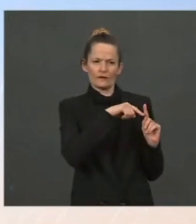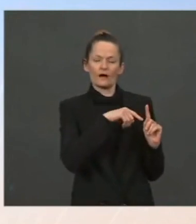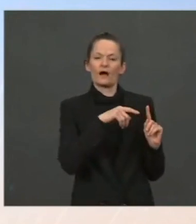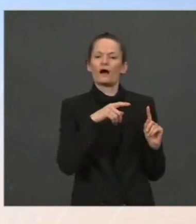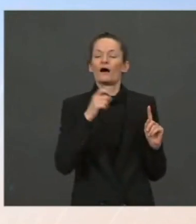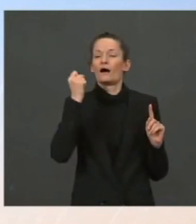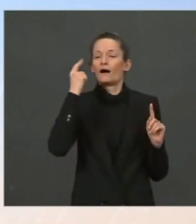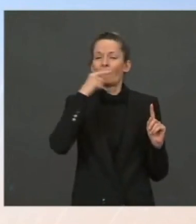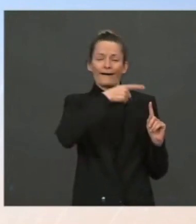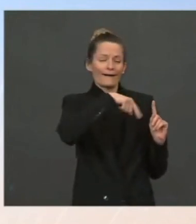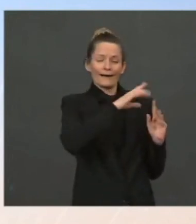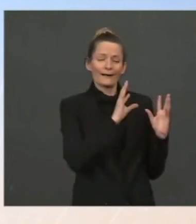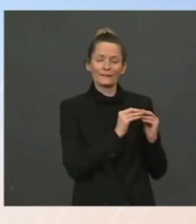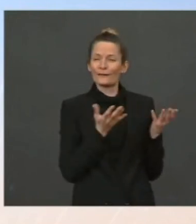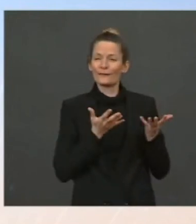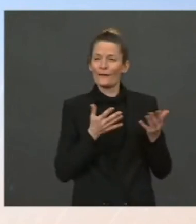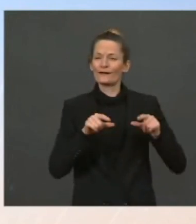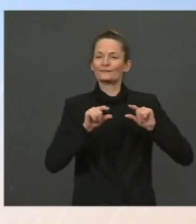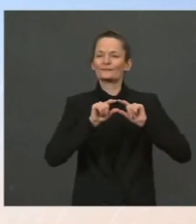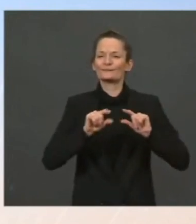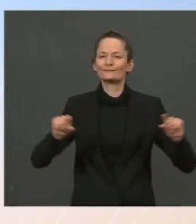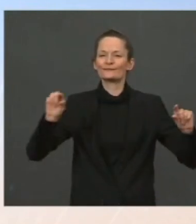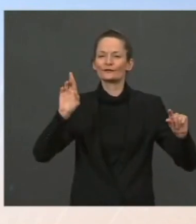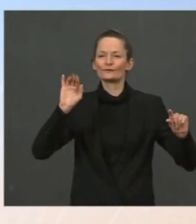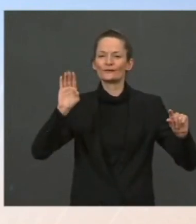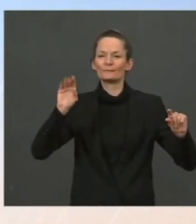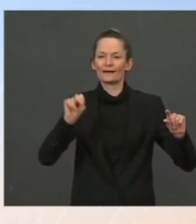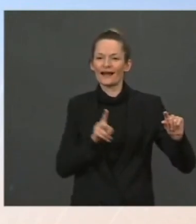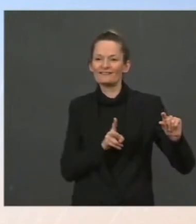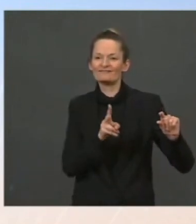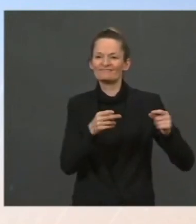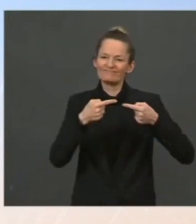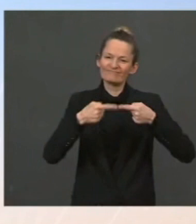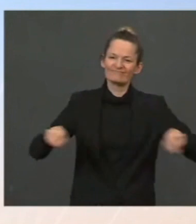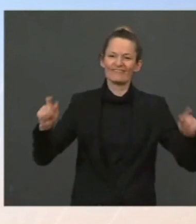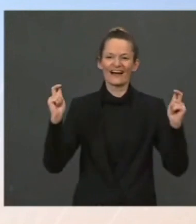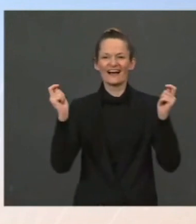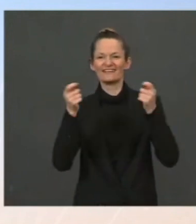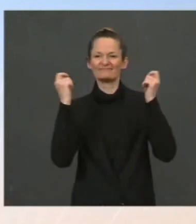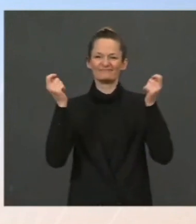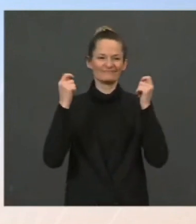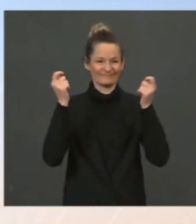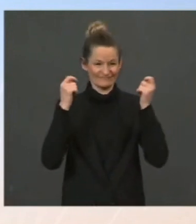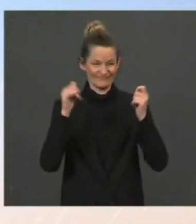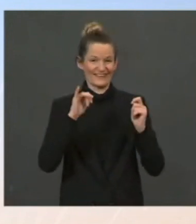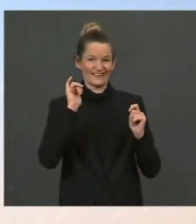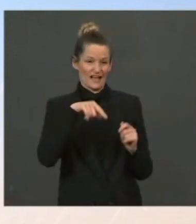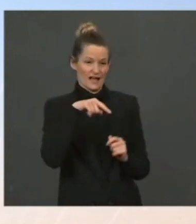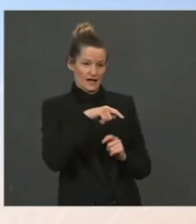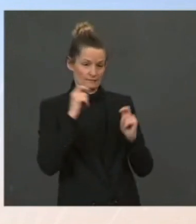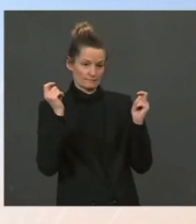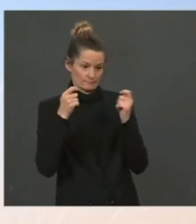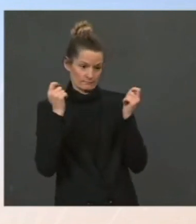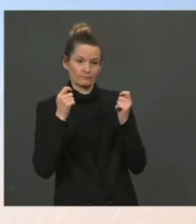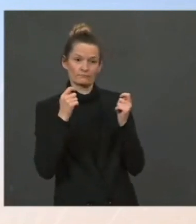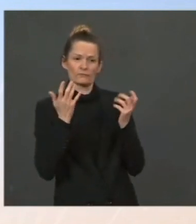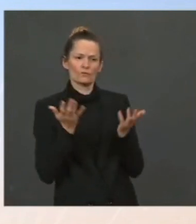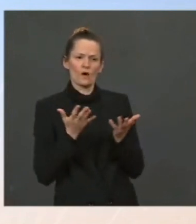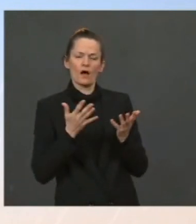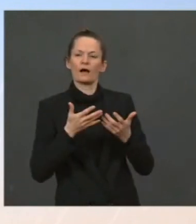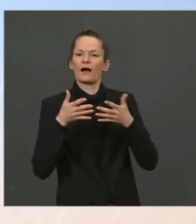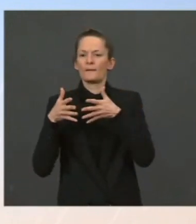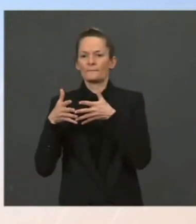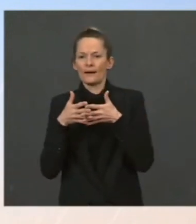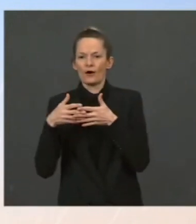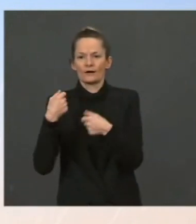factory that is producing a component of batteries for the electric vehicle, creating 300 jobs in Chattanooga.